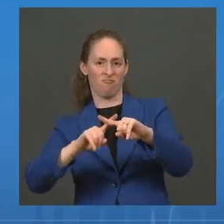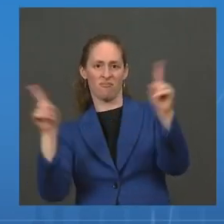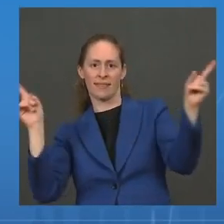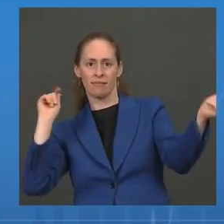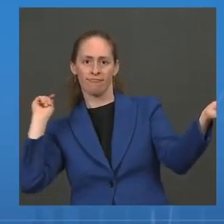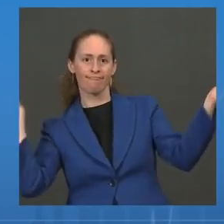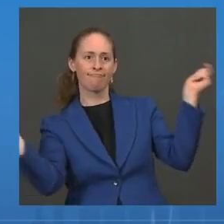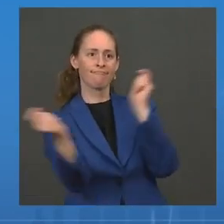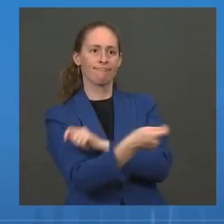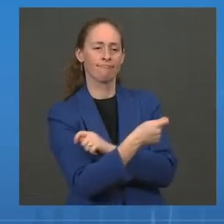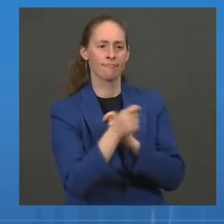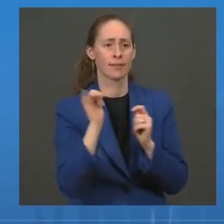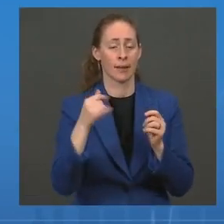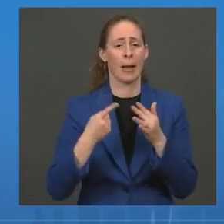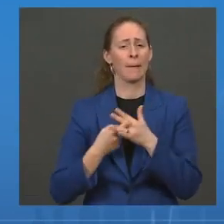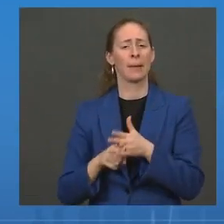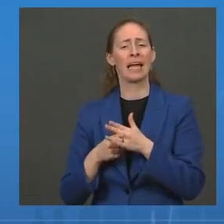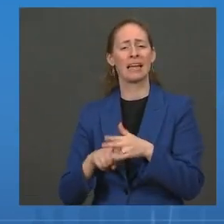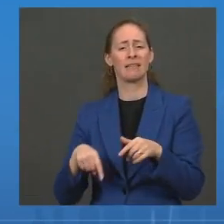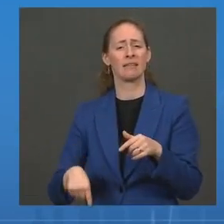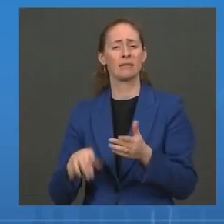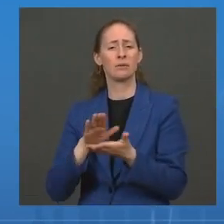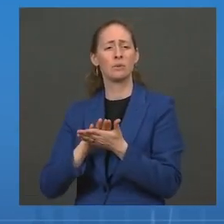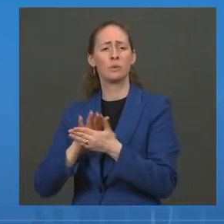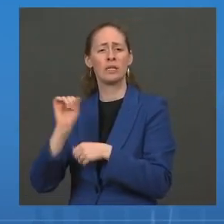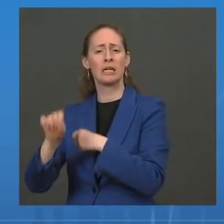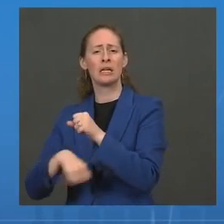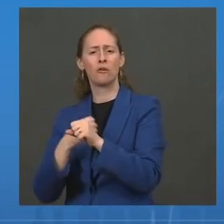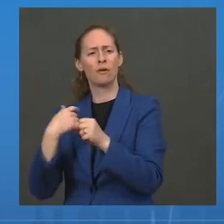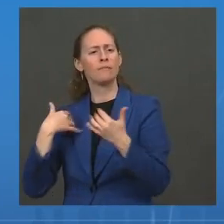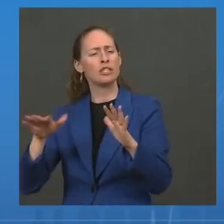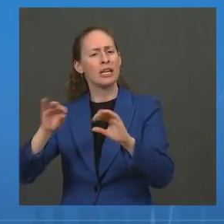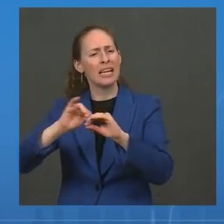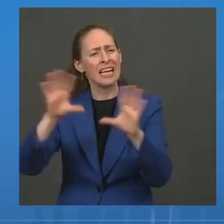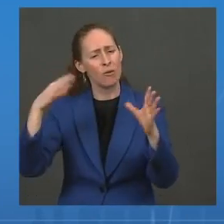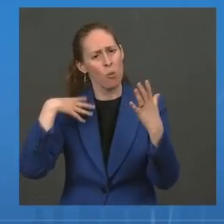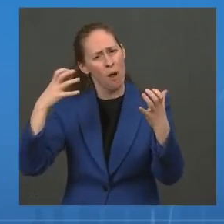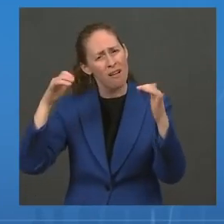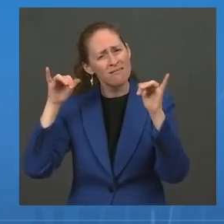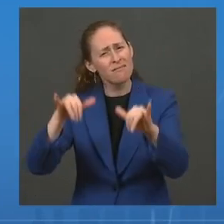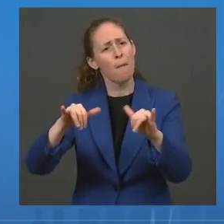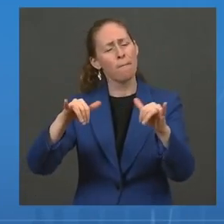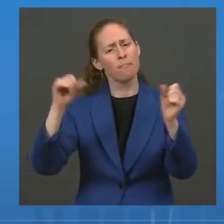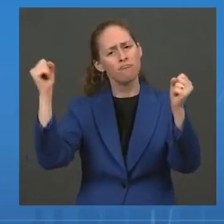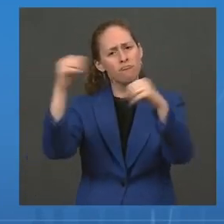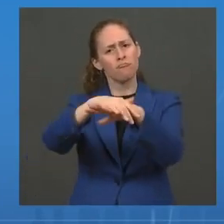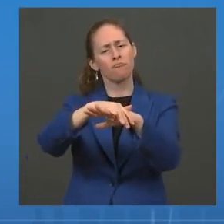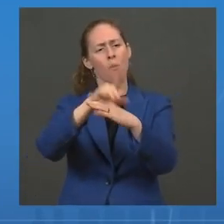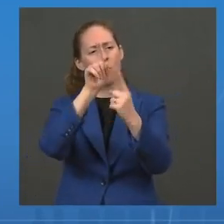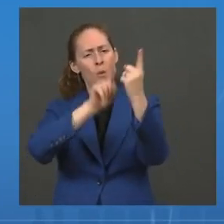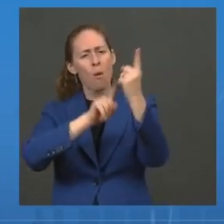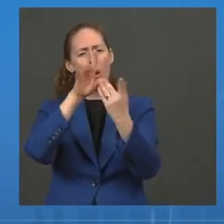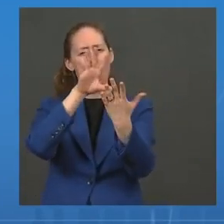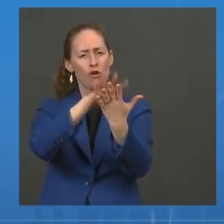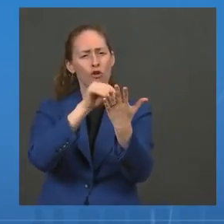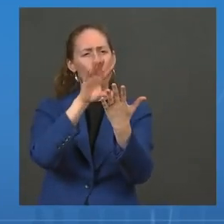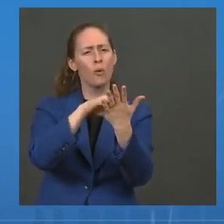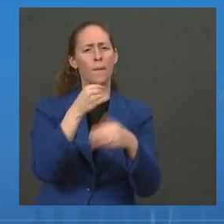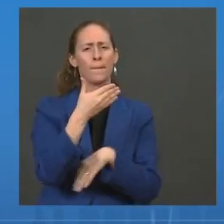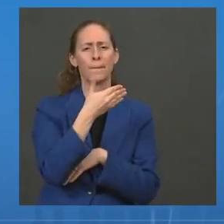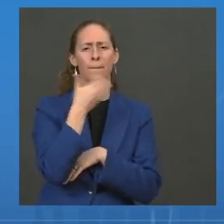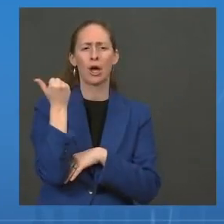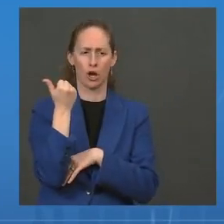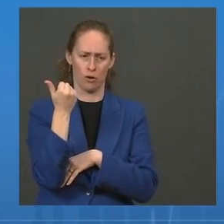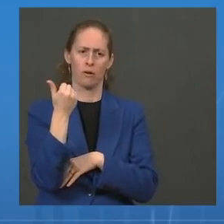it clear that it was our goal to return to in-person learning. With our prevention strategies in place and with vaccines